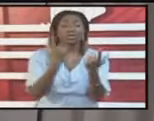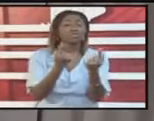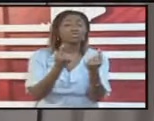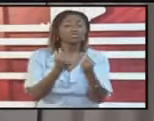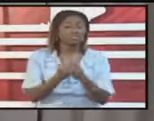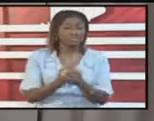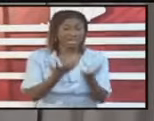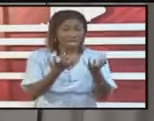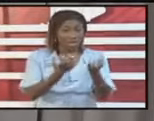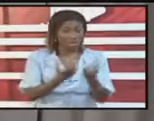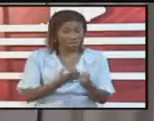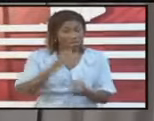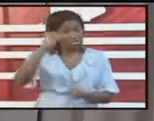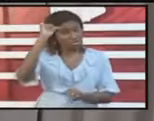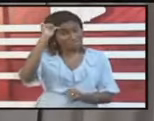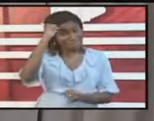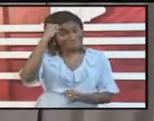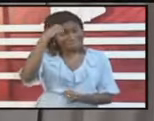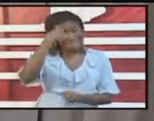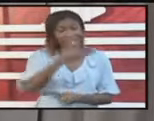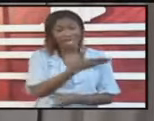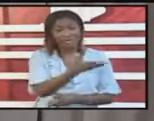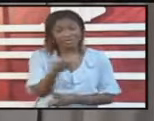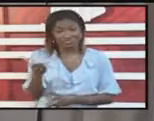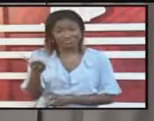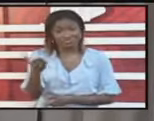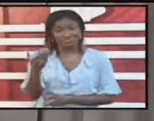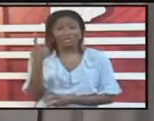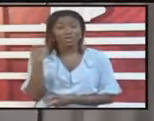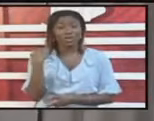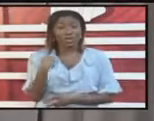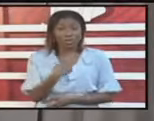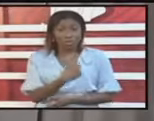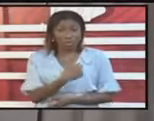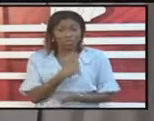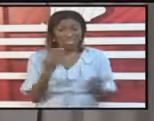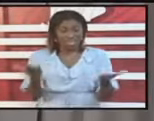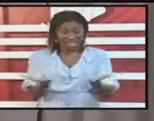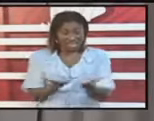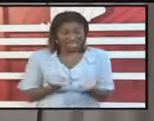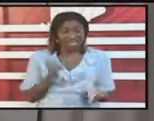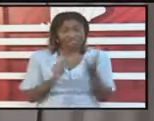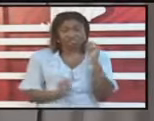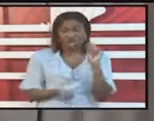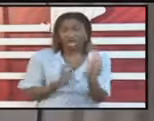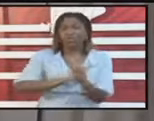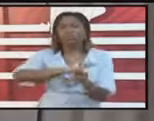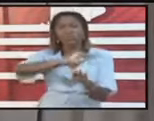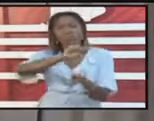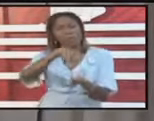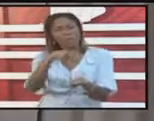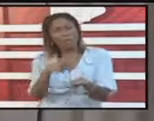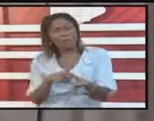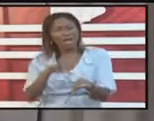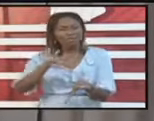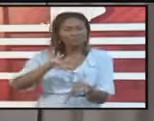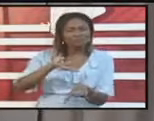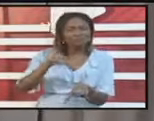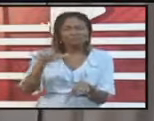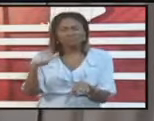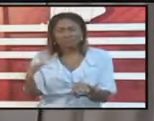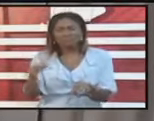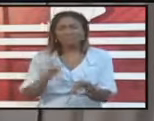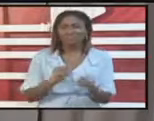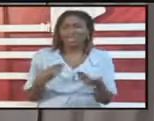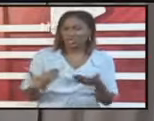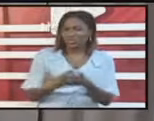us that the reason that we've been able to return to fairly normal lifestyle and what we called a few weeks ago the new normal